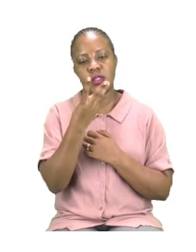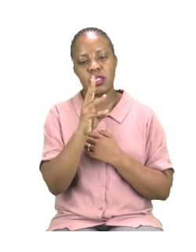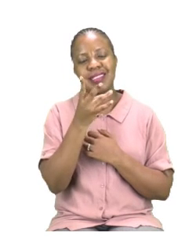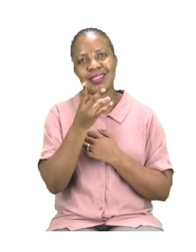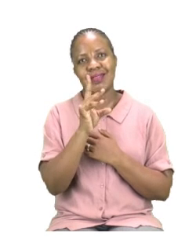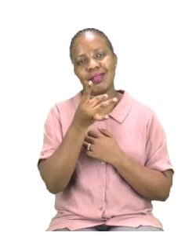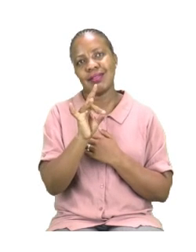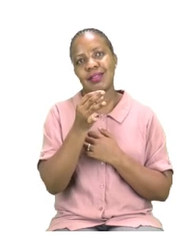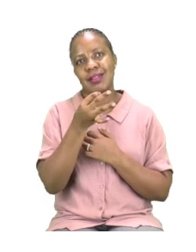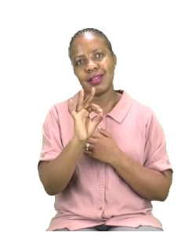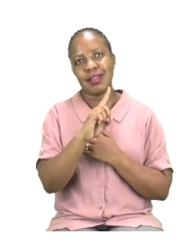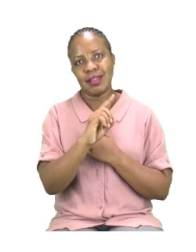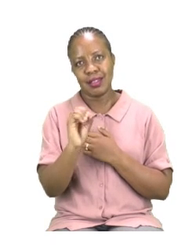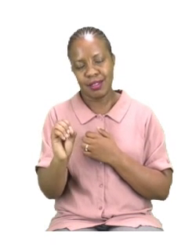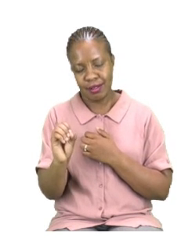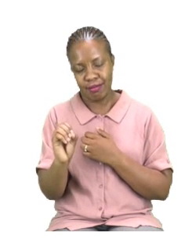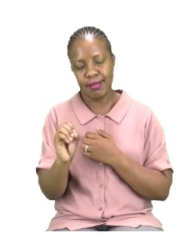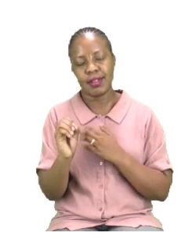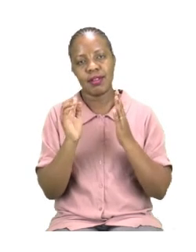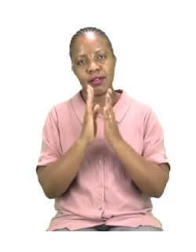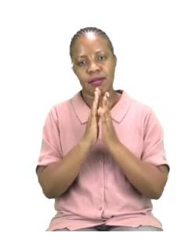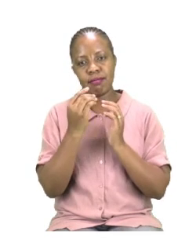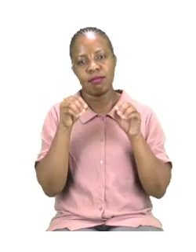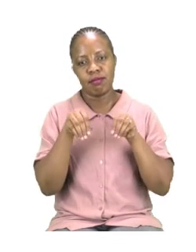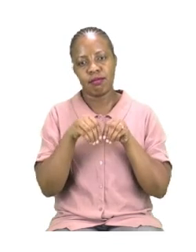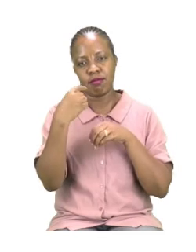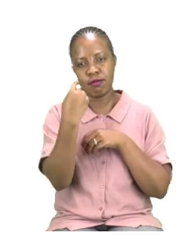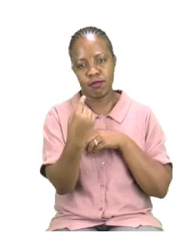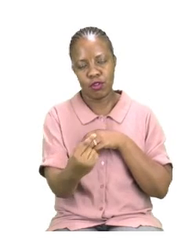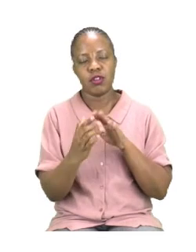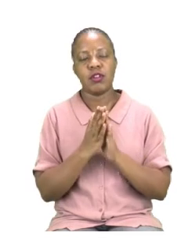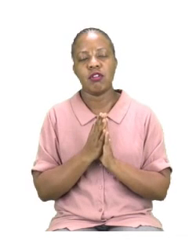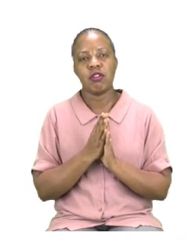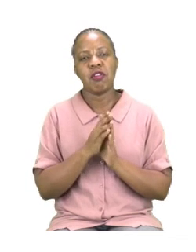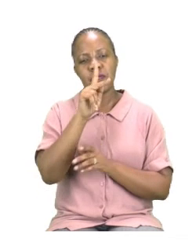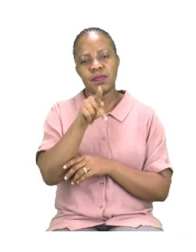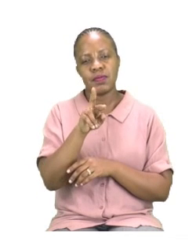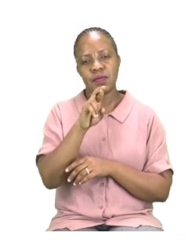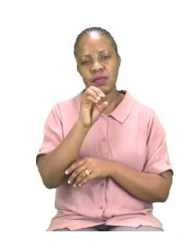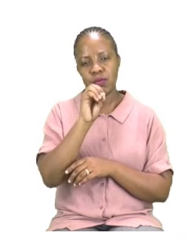our pronouns, we can use them again and again. We only have